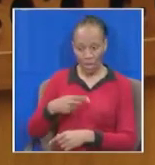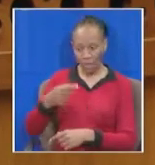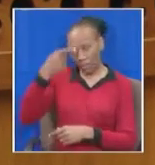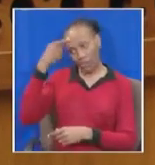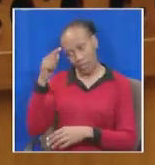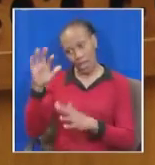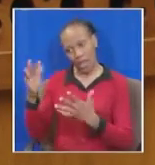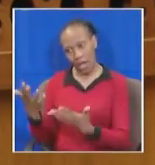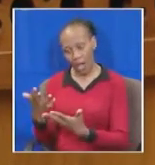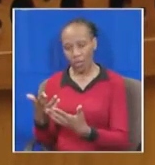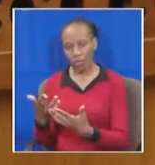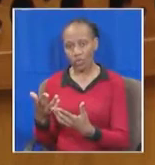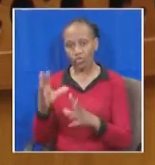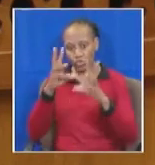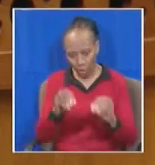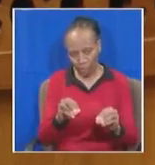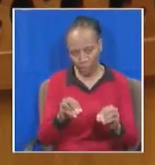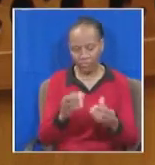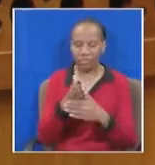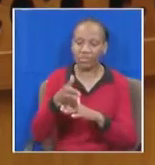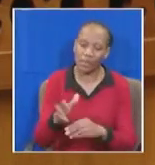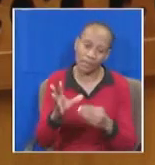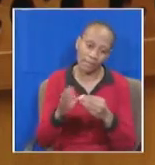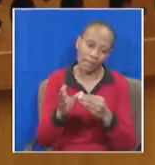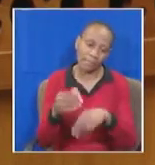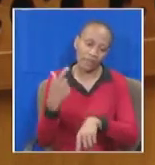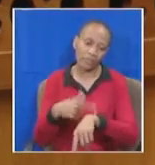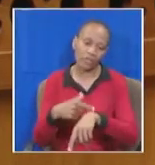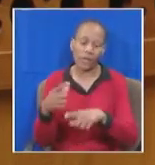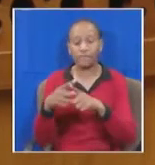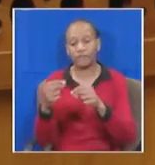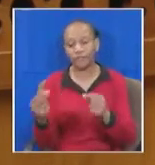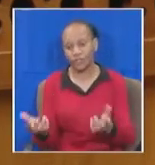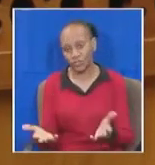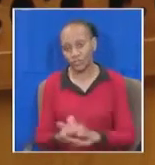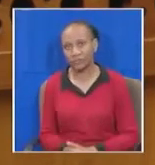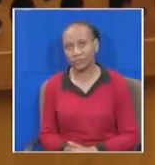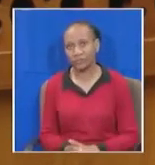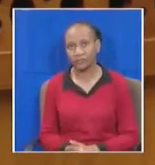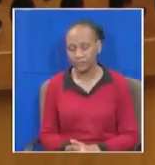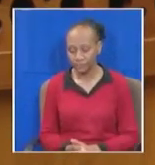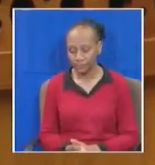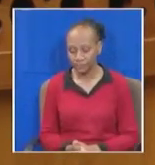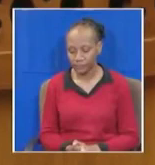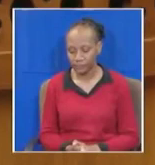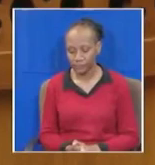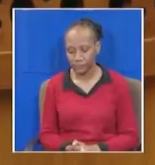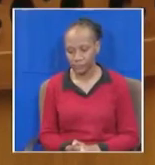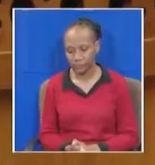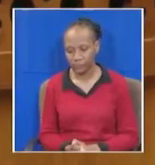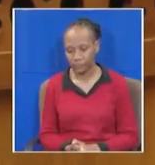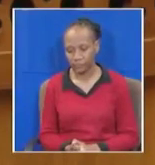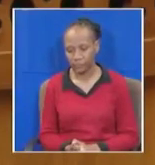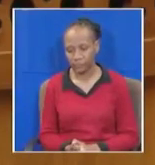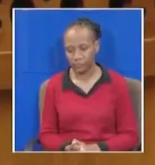the issue of pornography and ensure that it does not have the free reign in society that it presently has. In